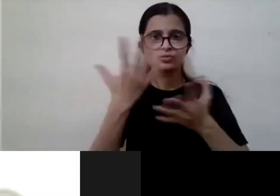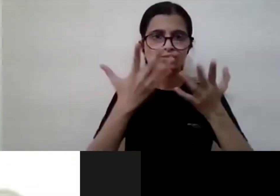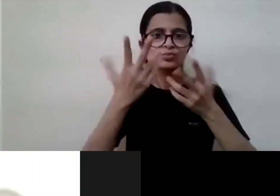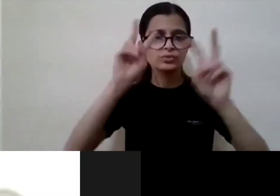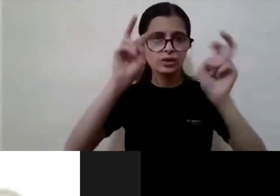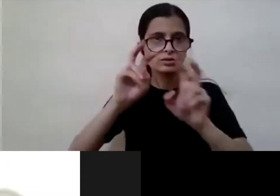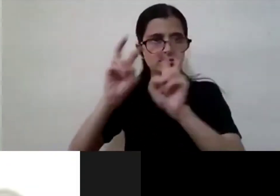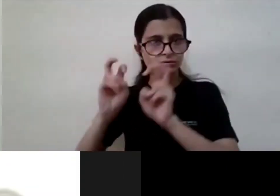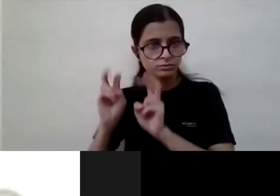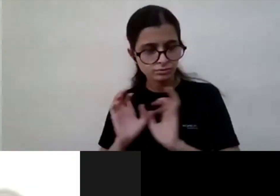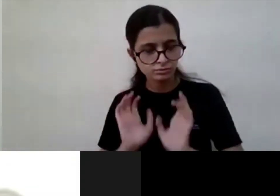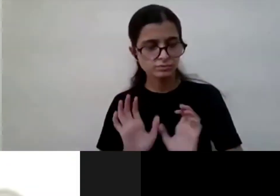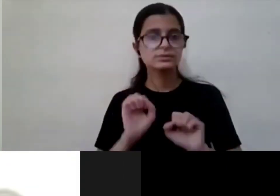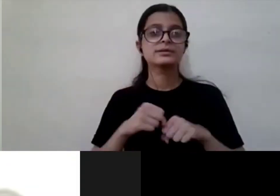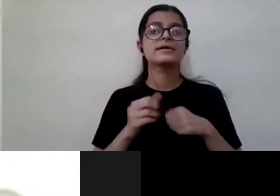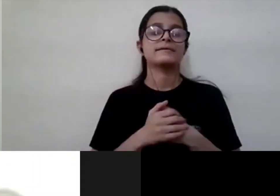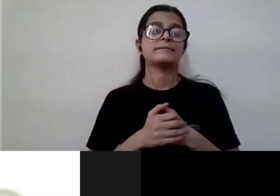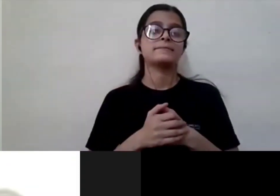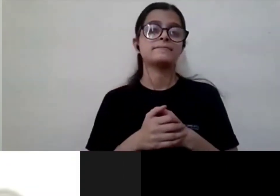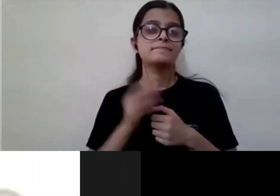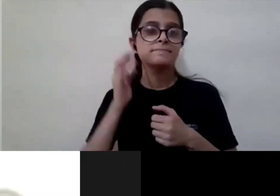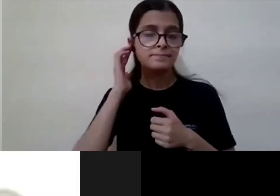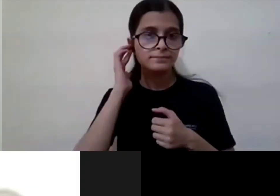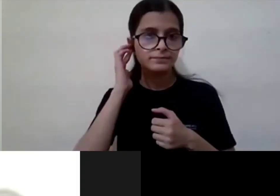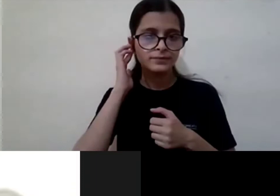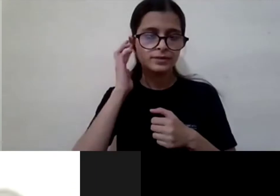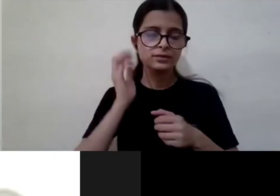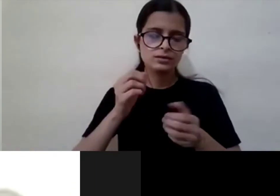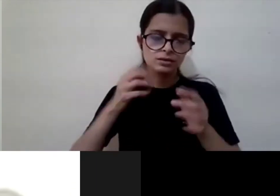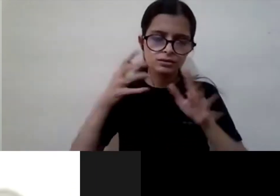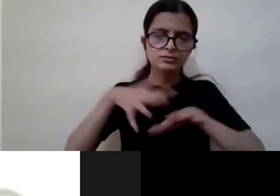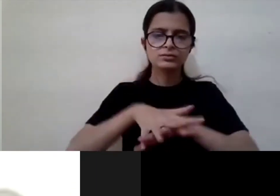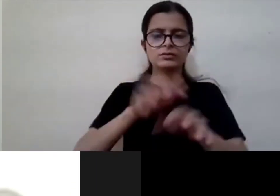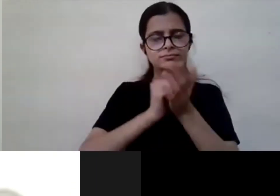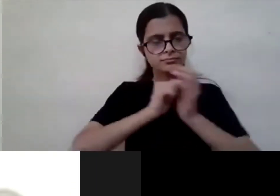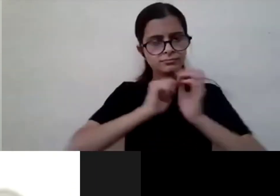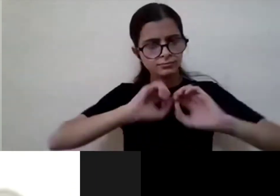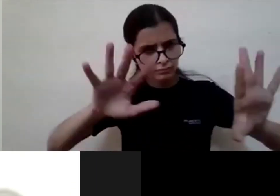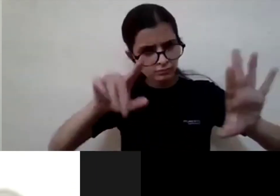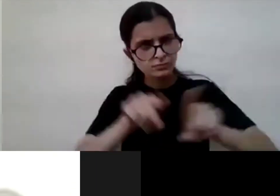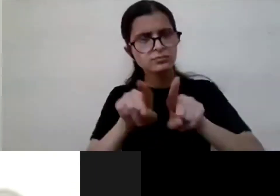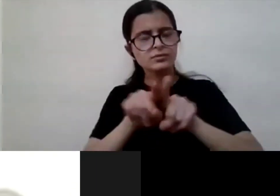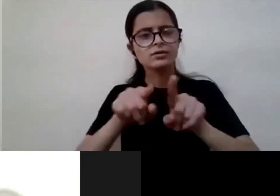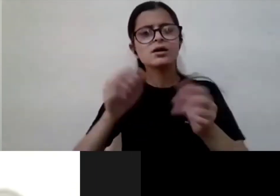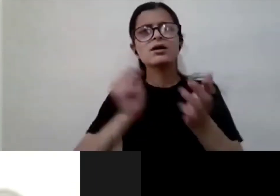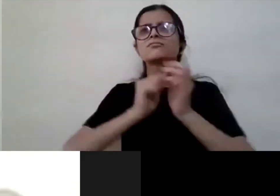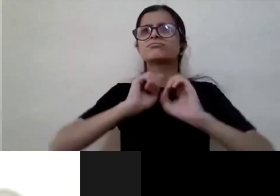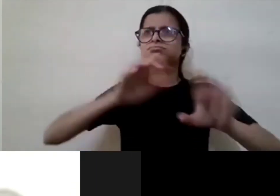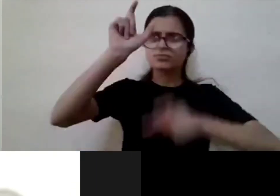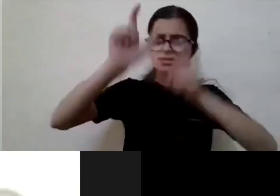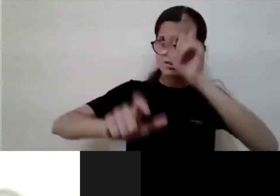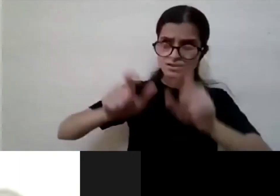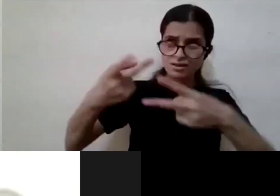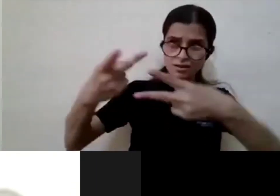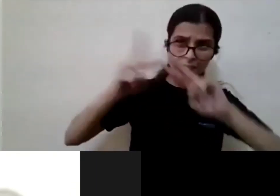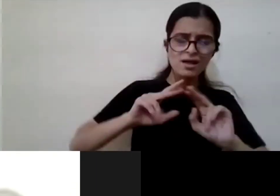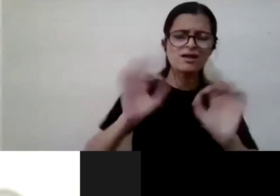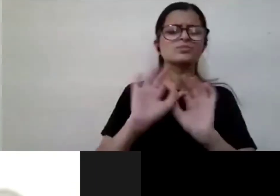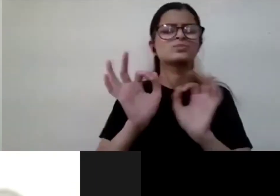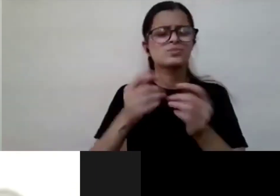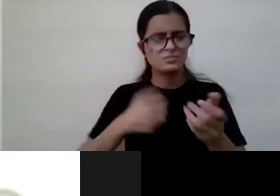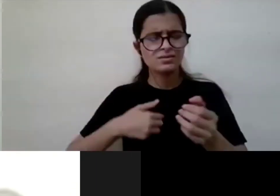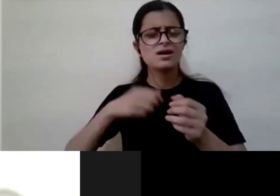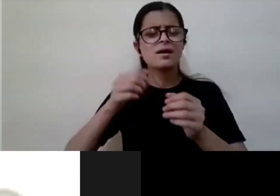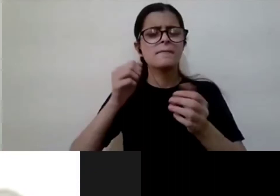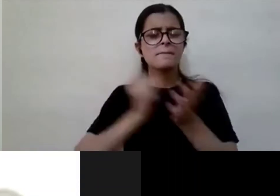we for for for this inclusive publishing does not just apply to the publishers but again the publishing industry has